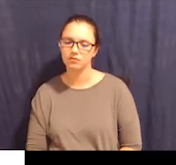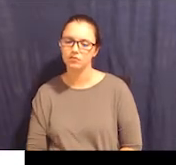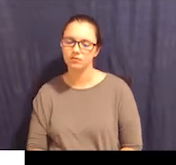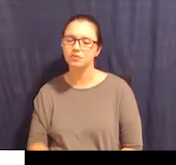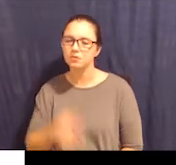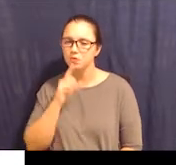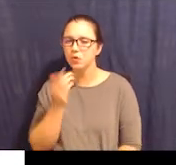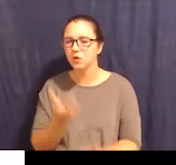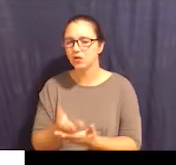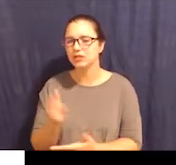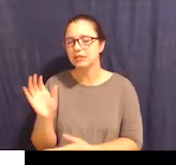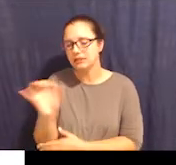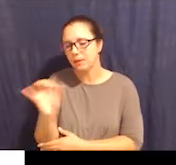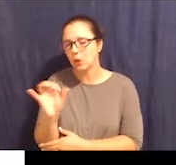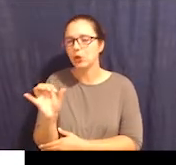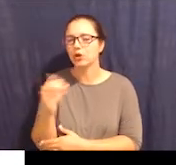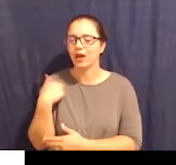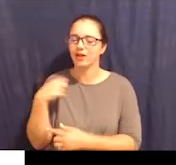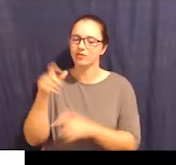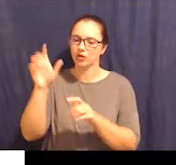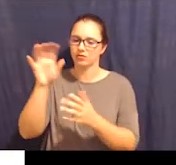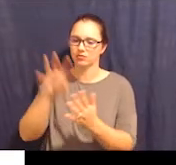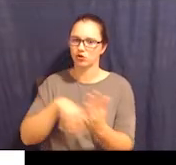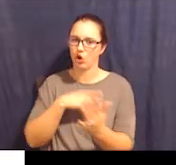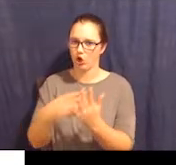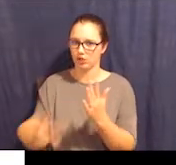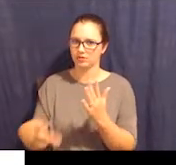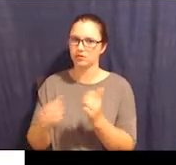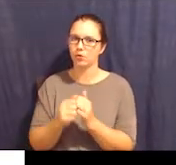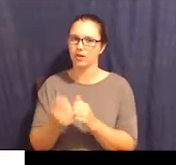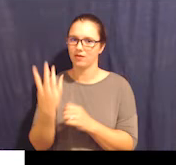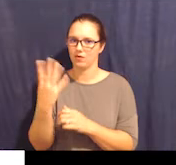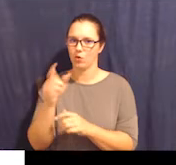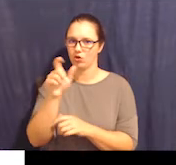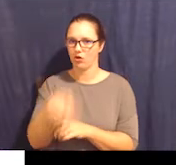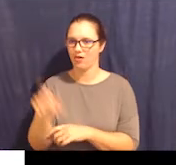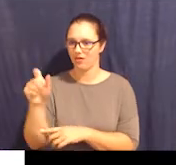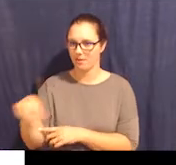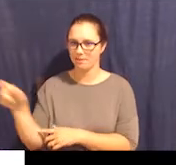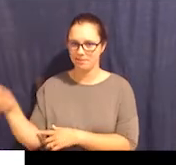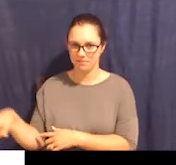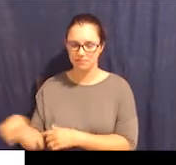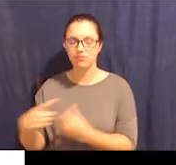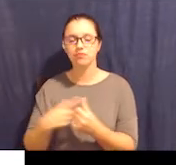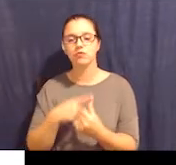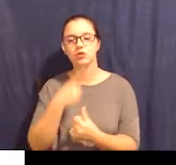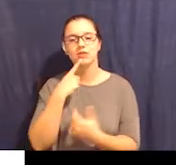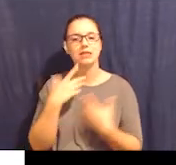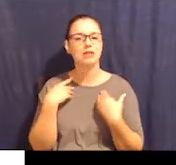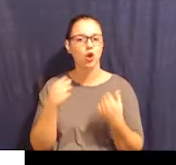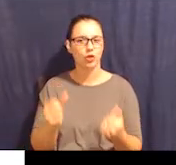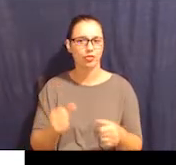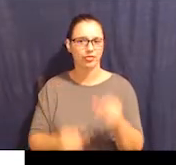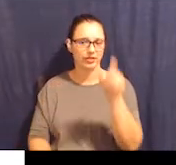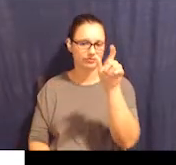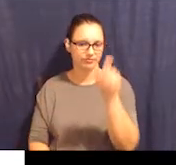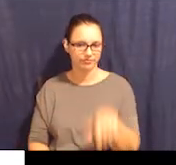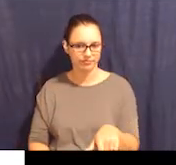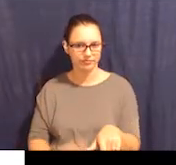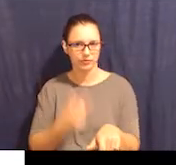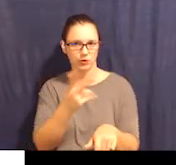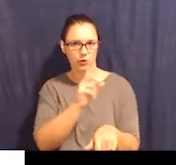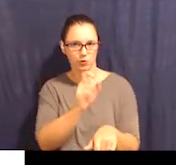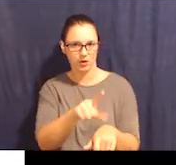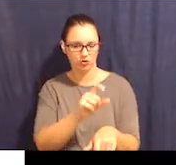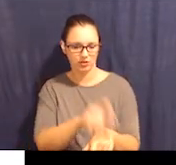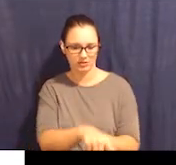It's similar to the other tool where it's a column or it's a chart with four columns. The first says health at the top, and